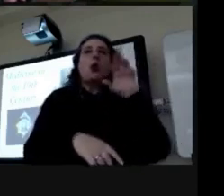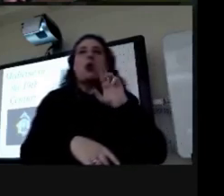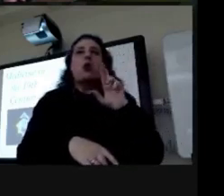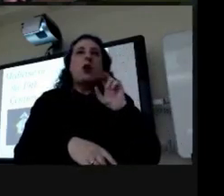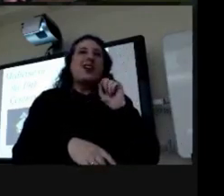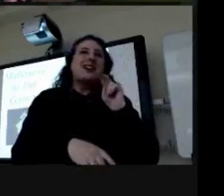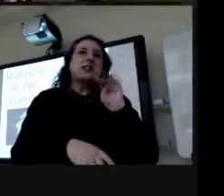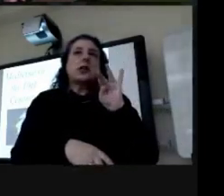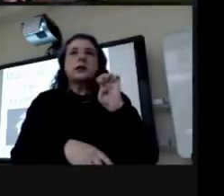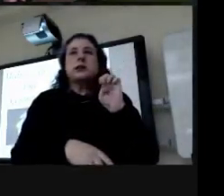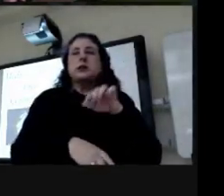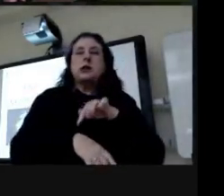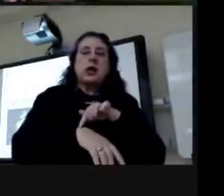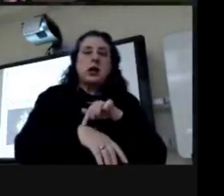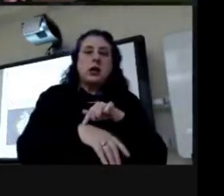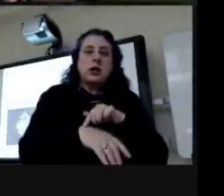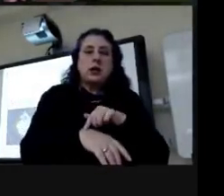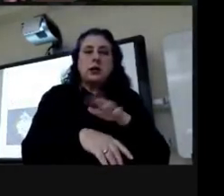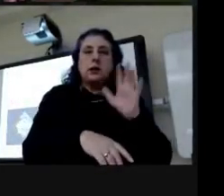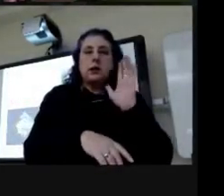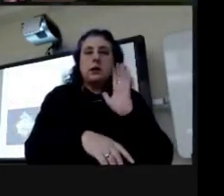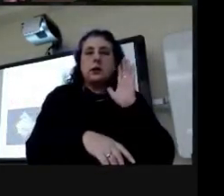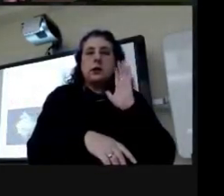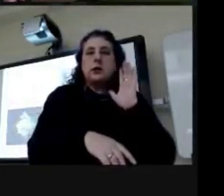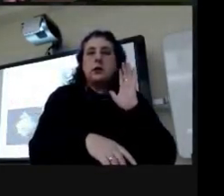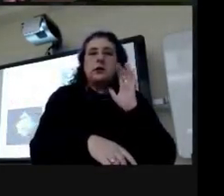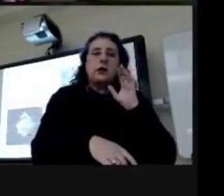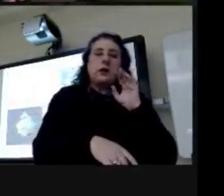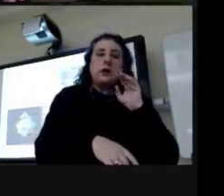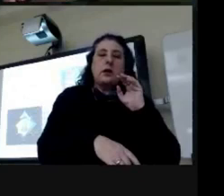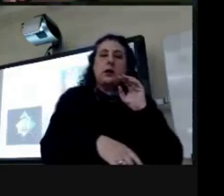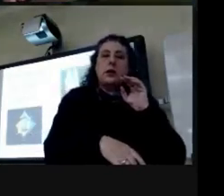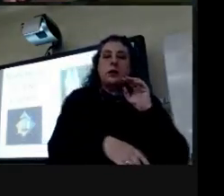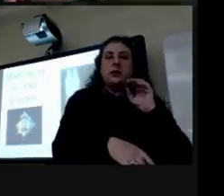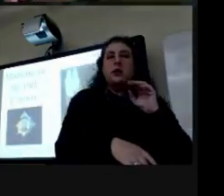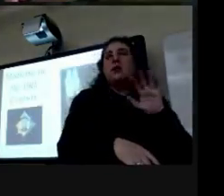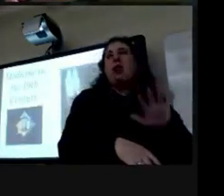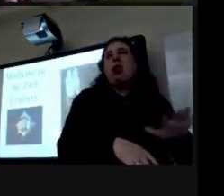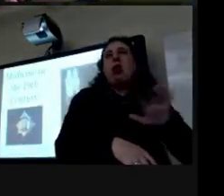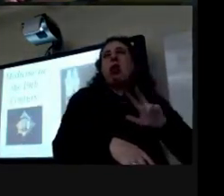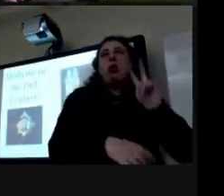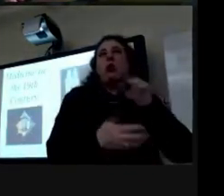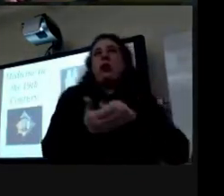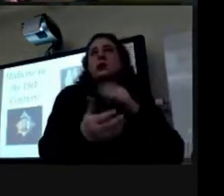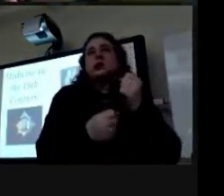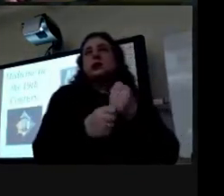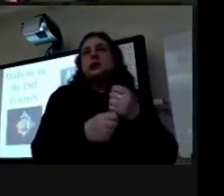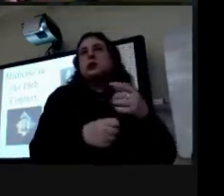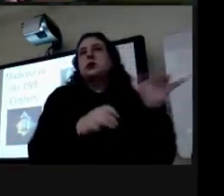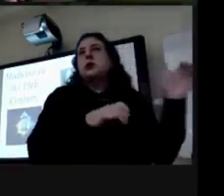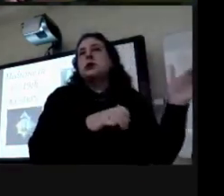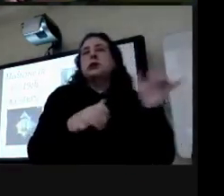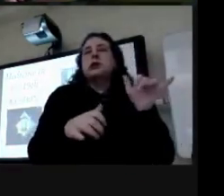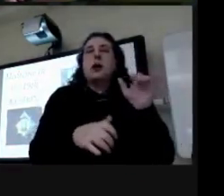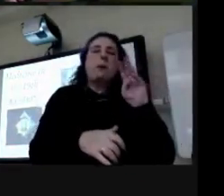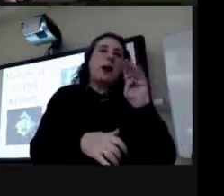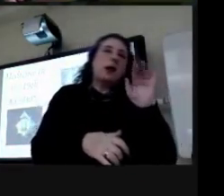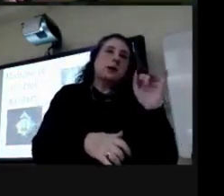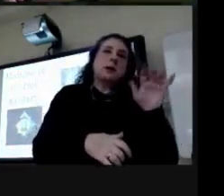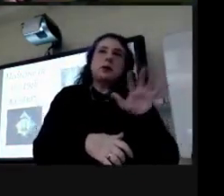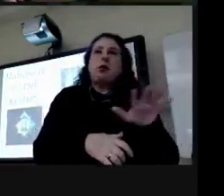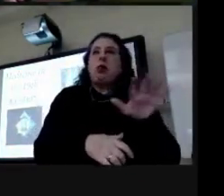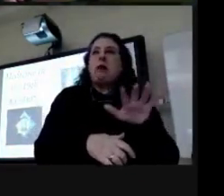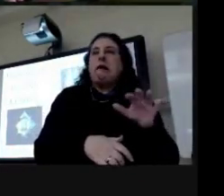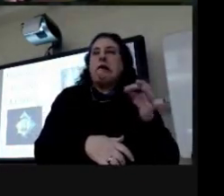dated back to hippocrates so we're time we're talking about right